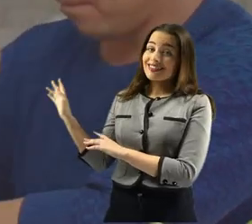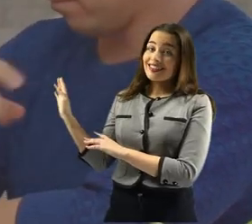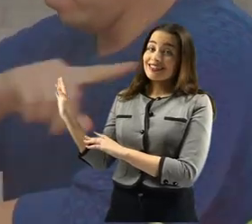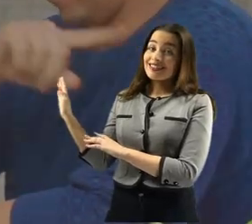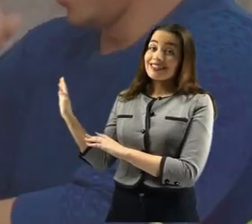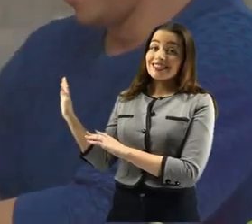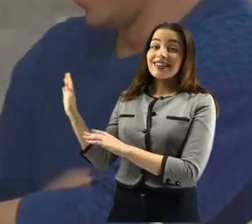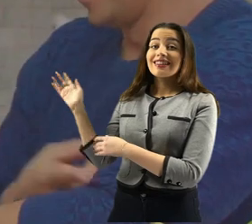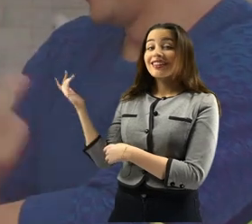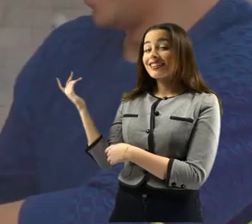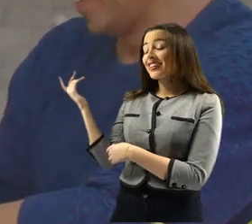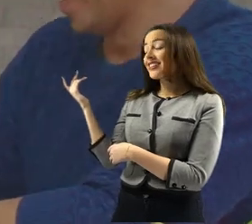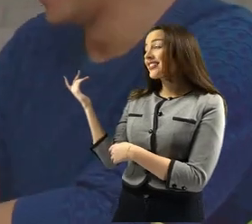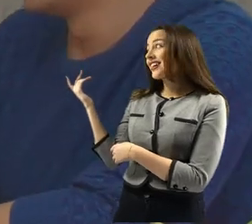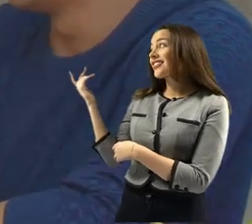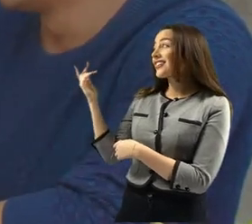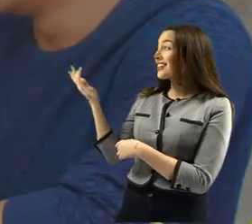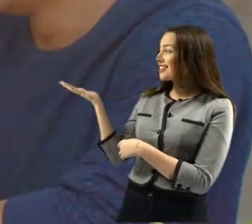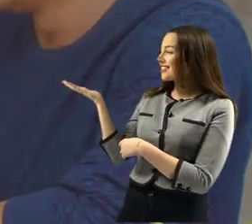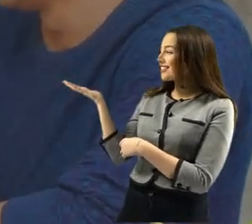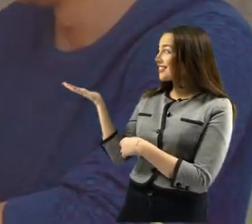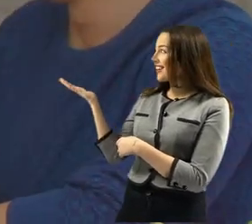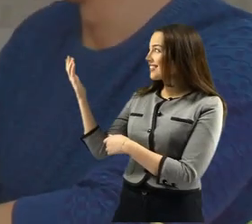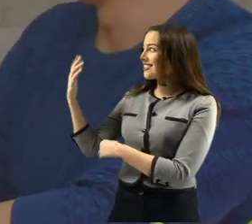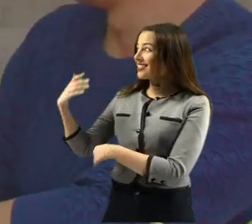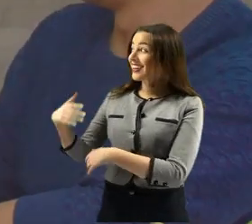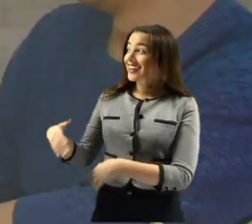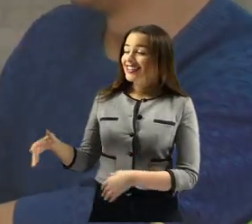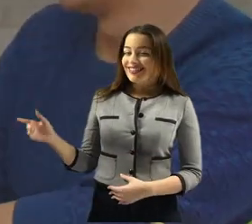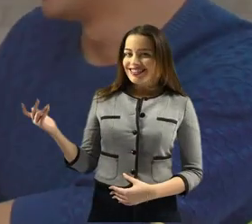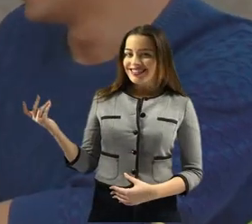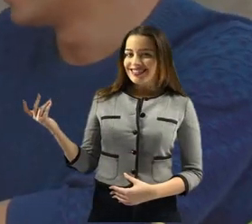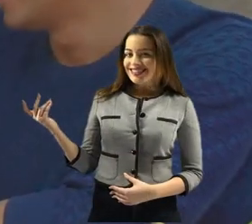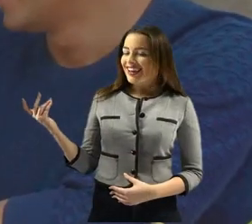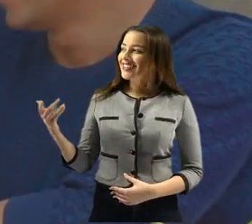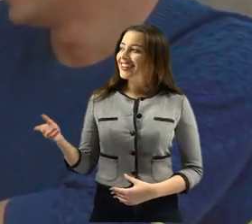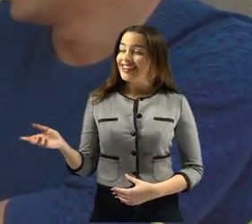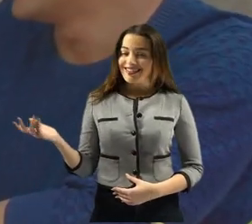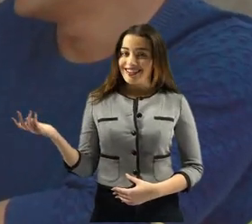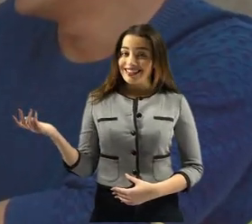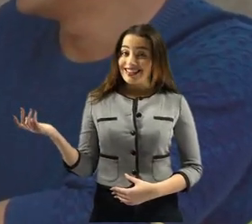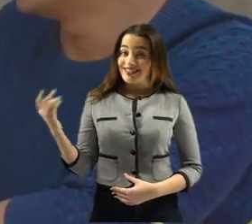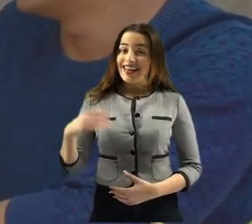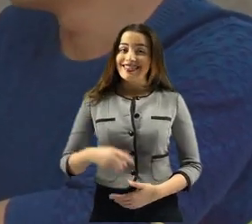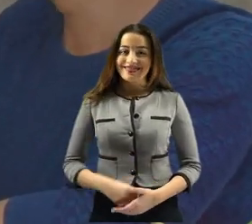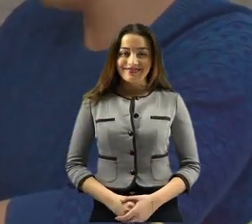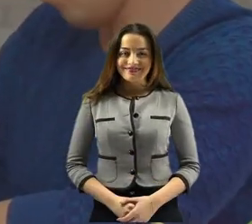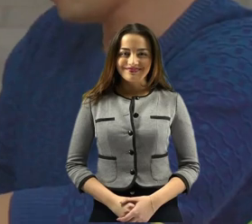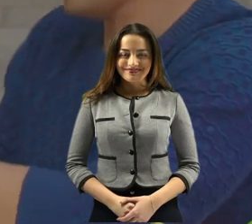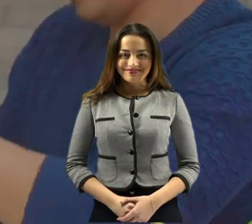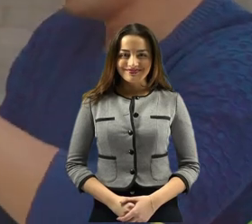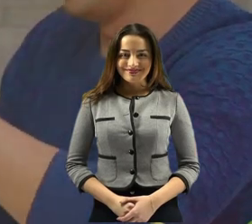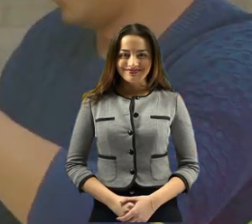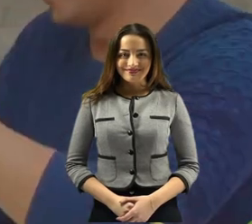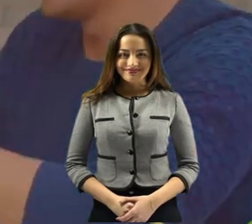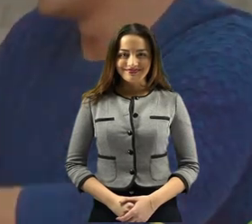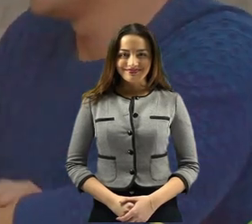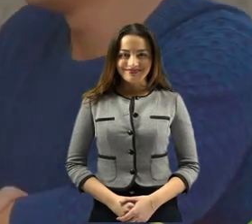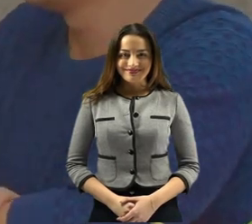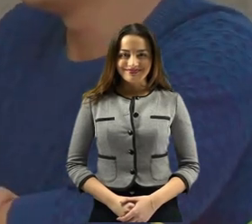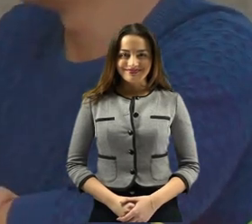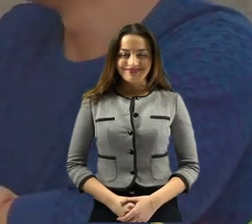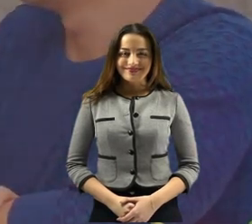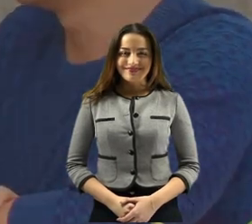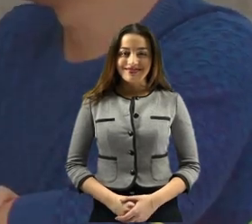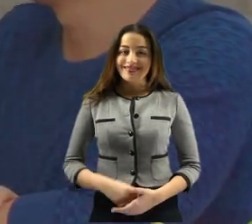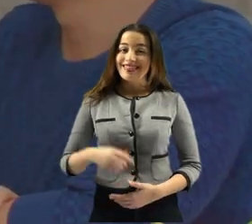they could potentially have a heightened awareness of space and movement, or they might perceive relationships between objects differently. The possibilities are